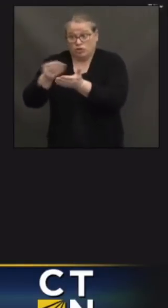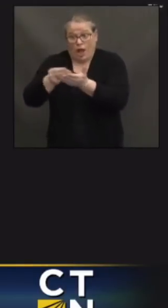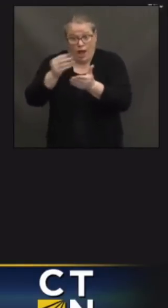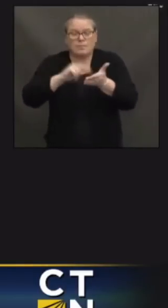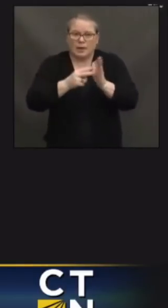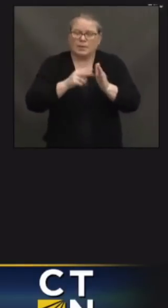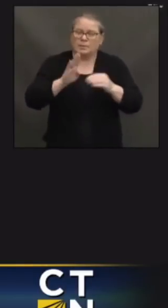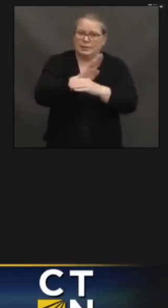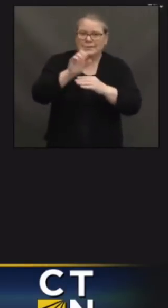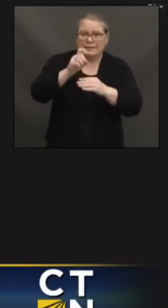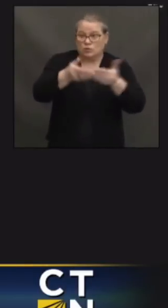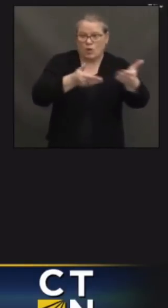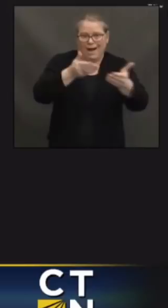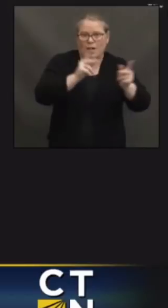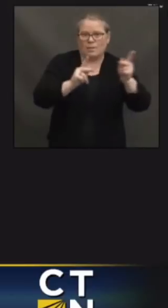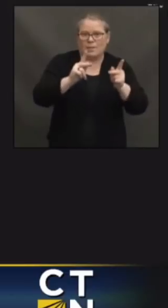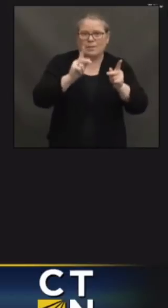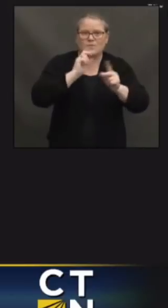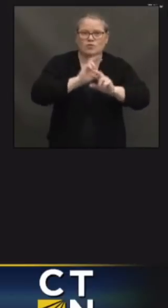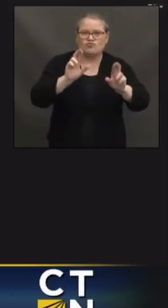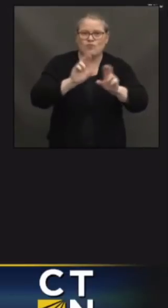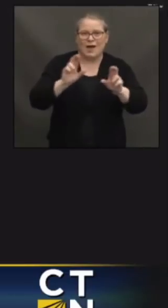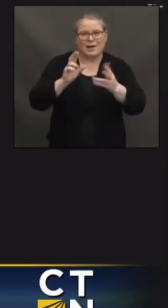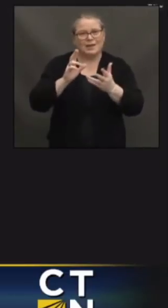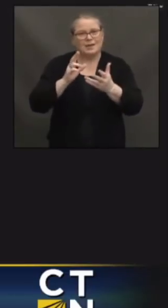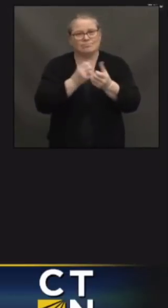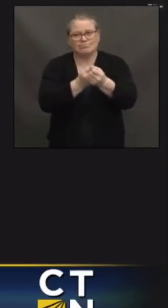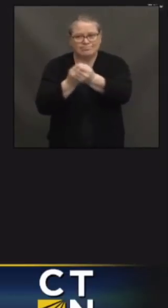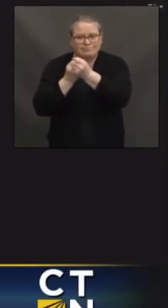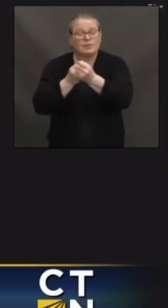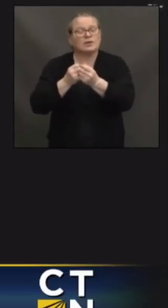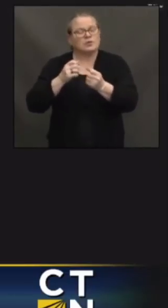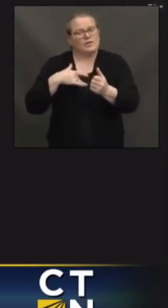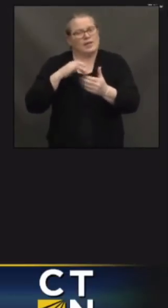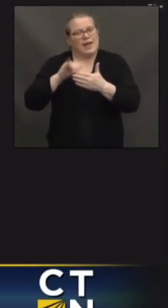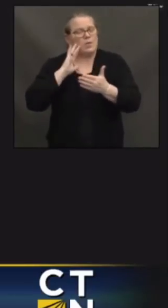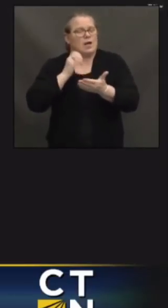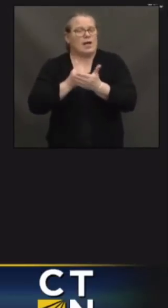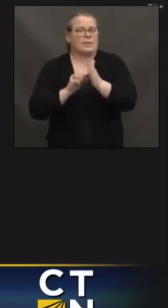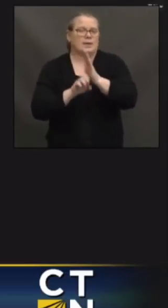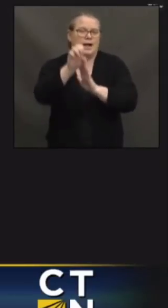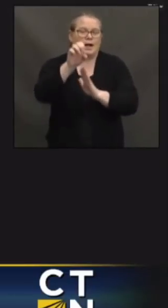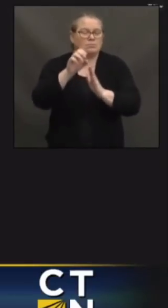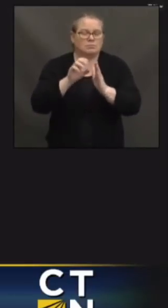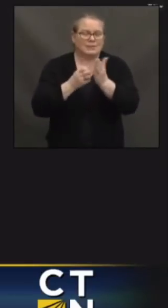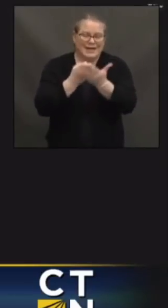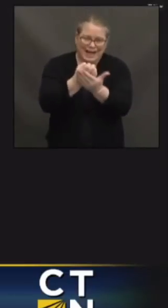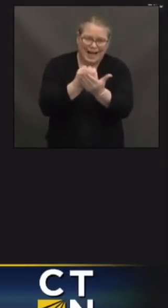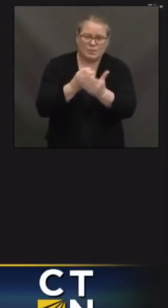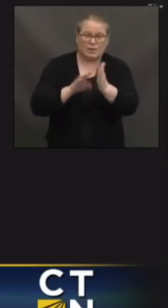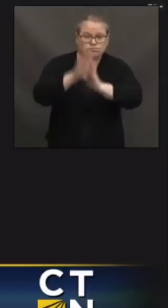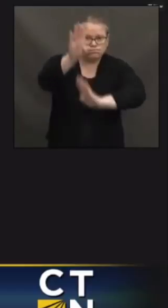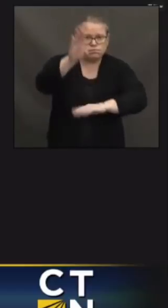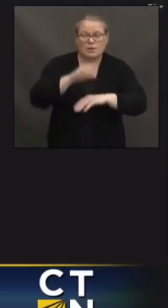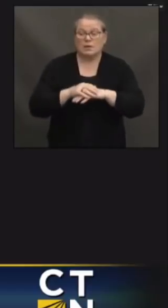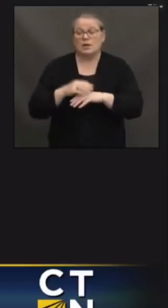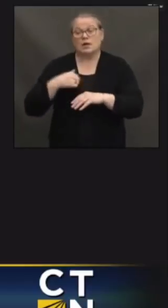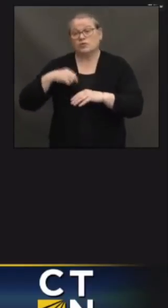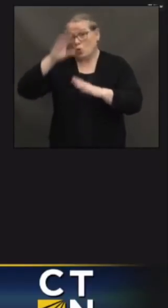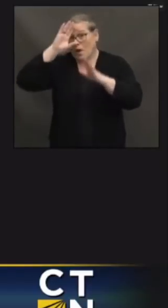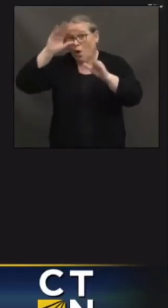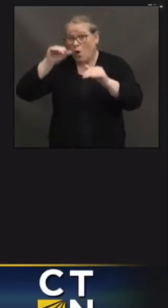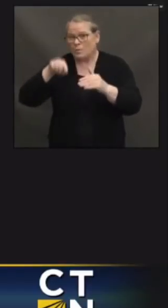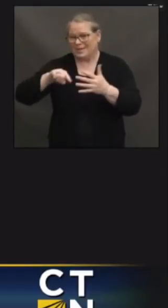this so that it will hopefully be the last relief package that Congress needs to undertake. This is, I think, this fifth